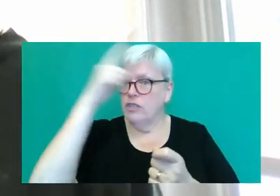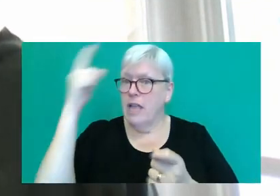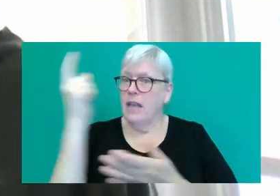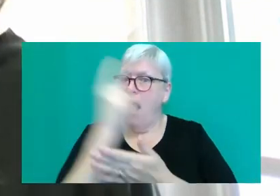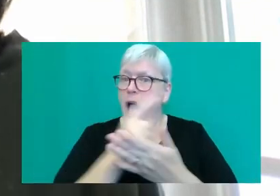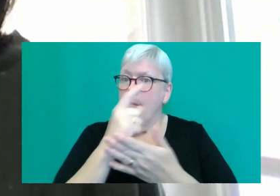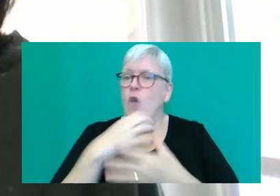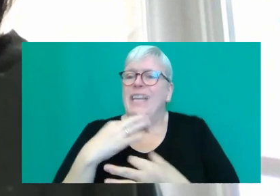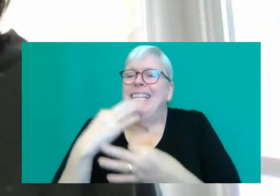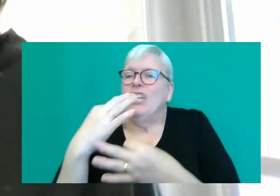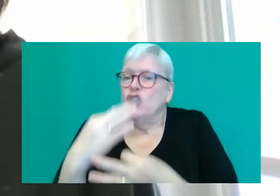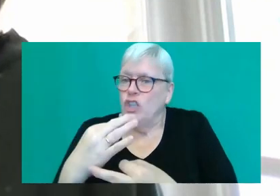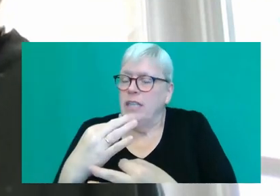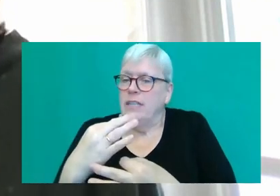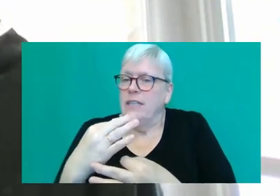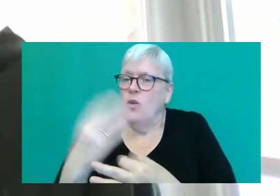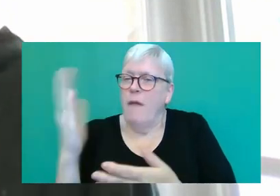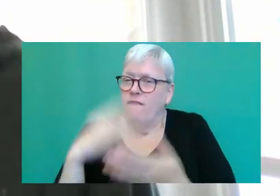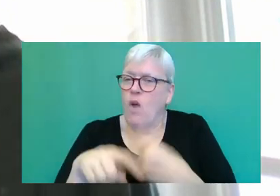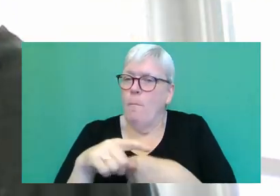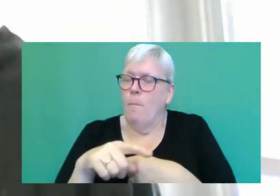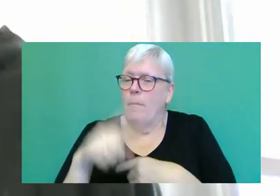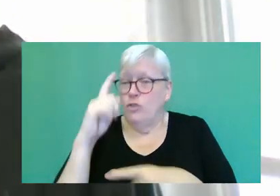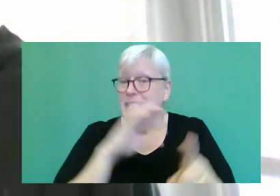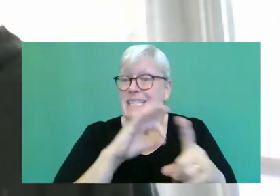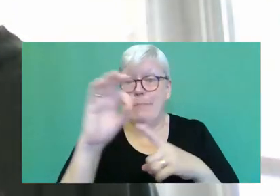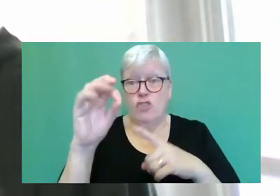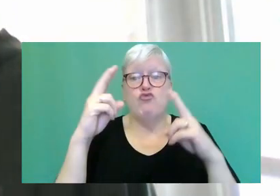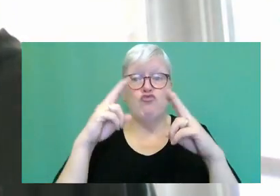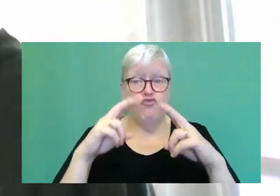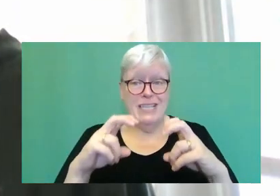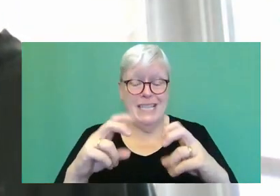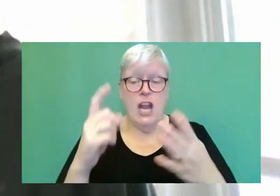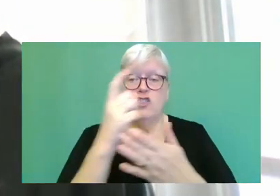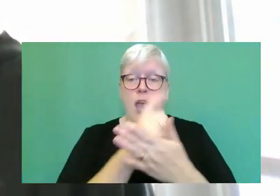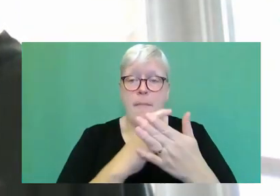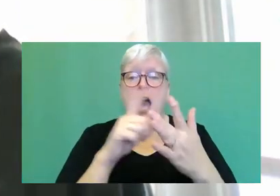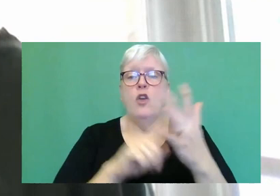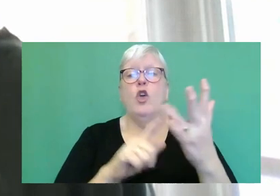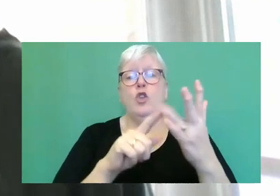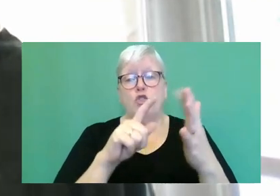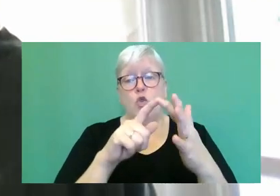And then I did some special research on the nature of Joe's particular